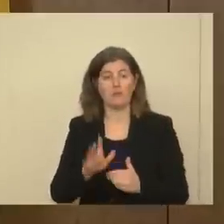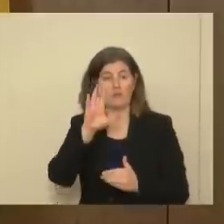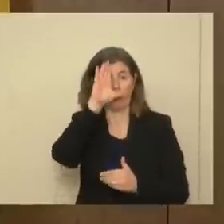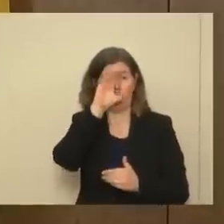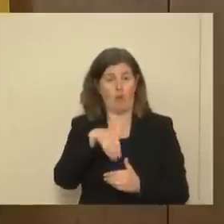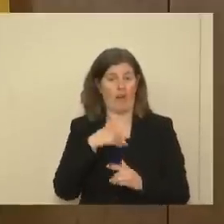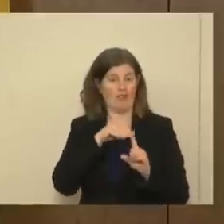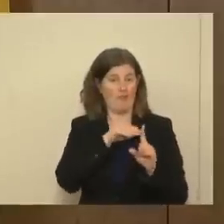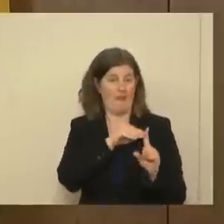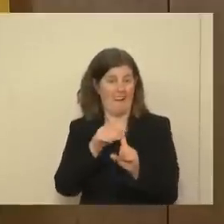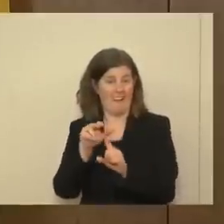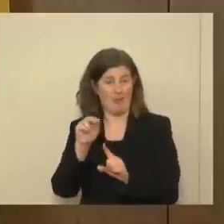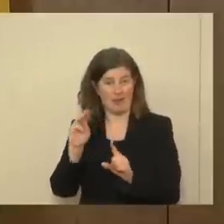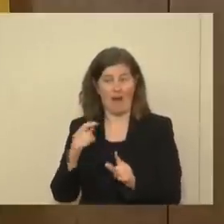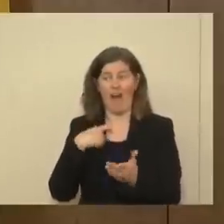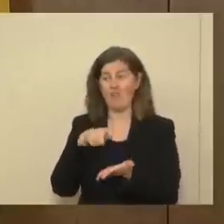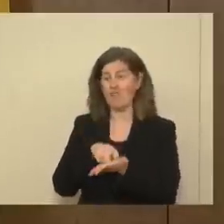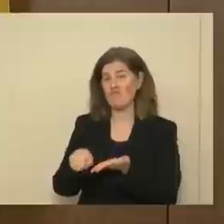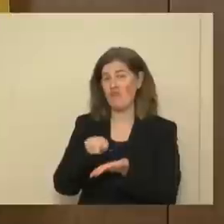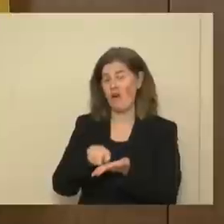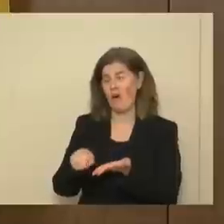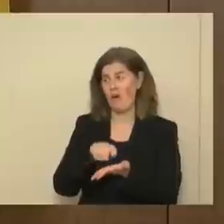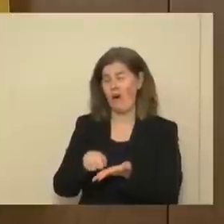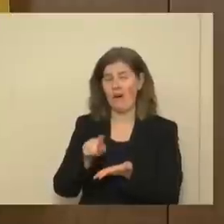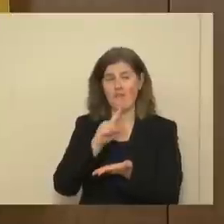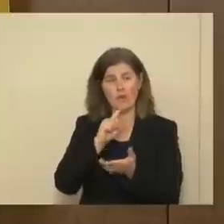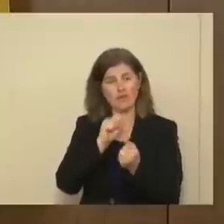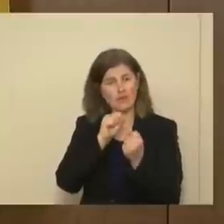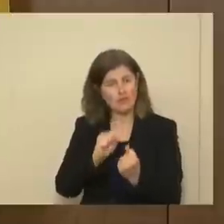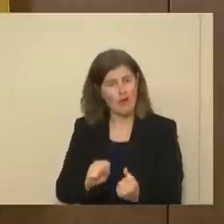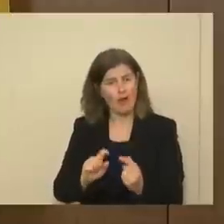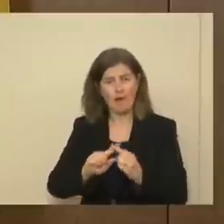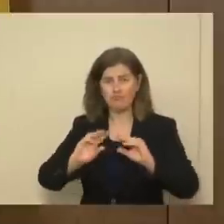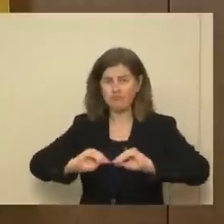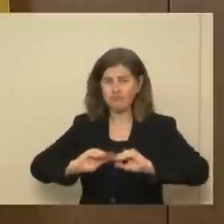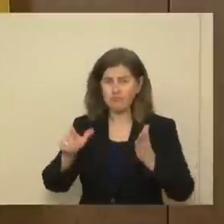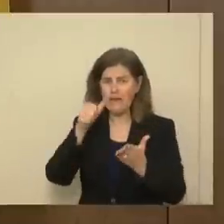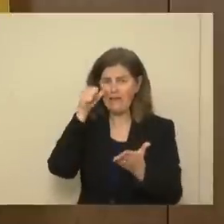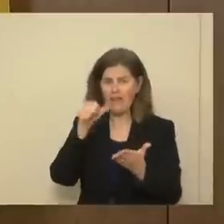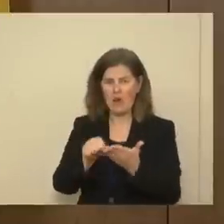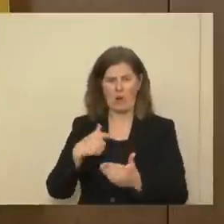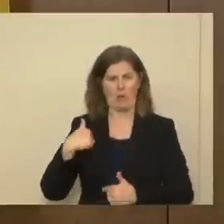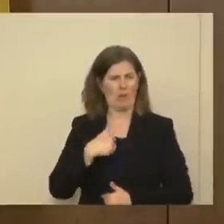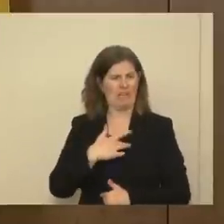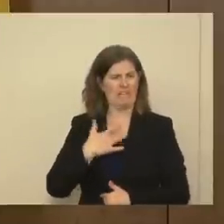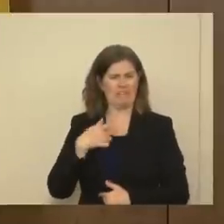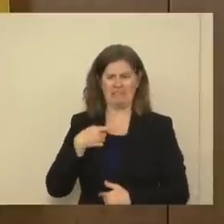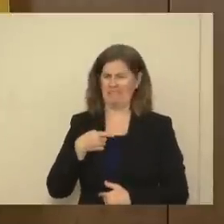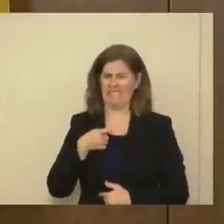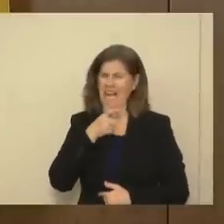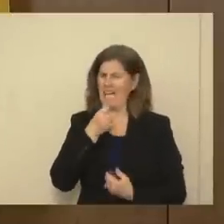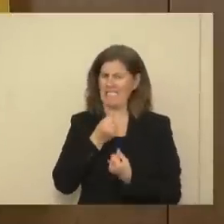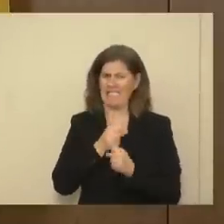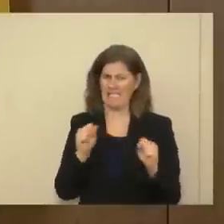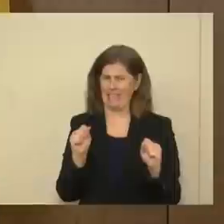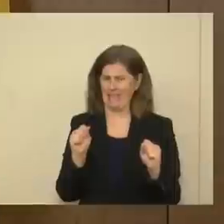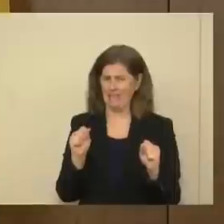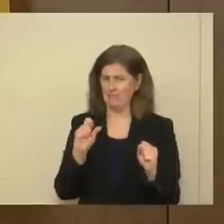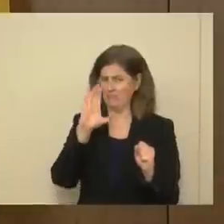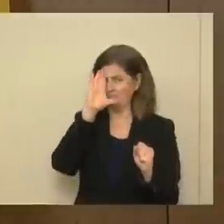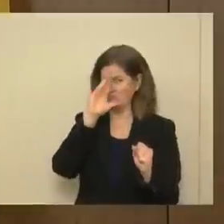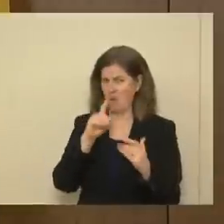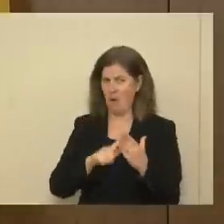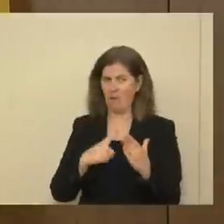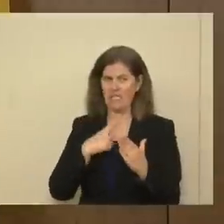know, and to remind New Mexicans, I wrote a very, I think, strong but clear letter that we don't think it's safe, particularly given what we're